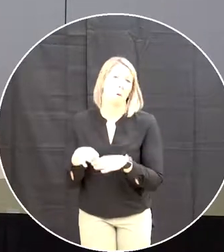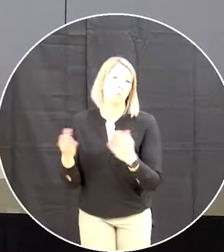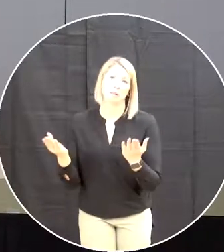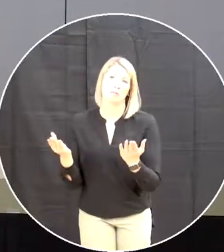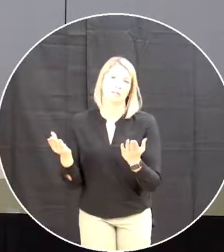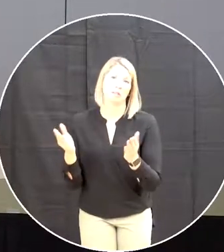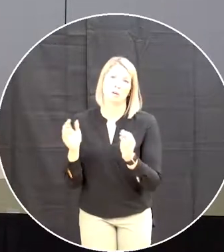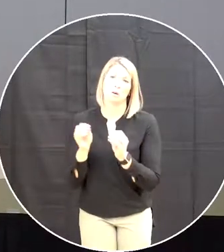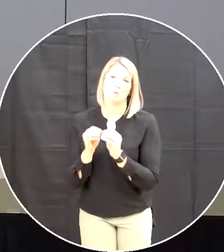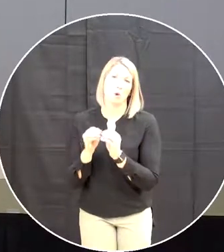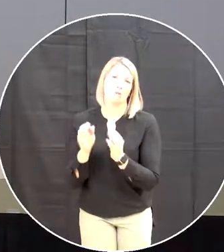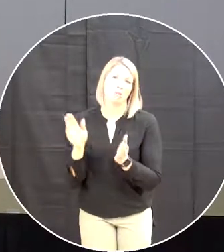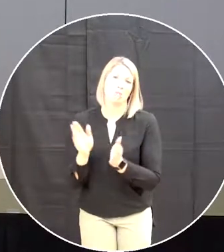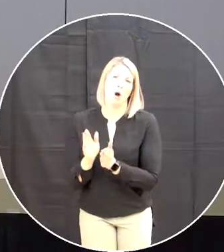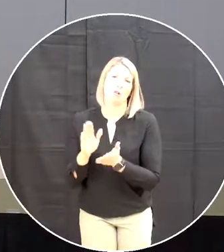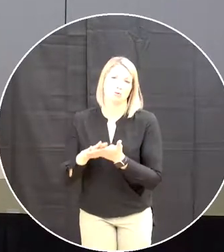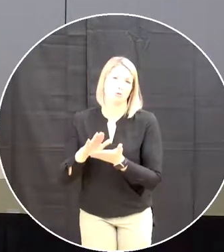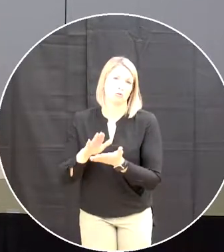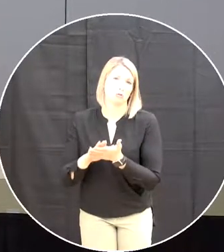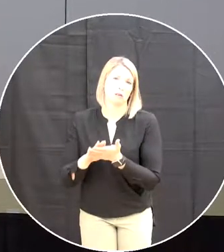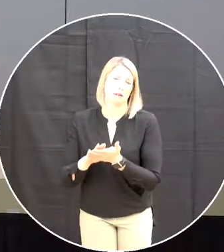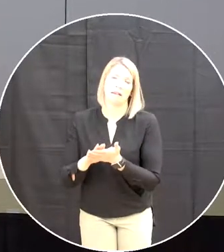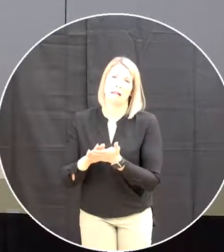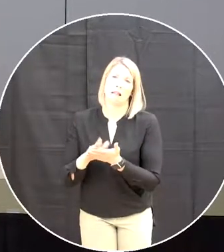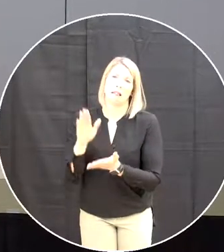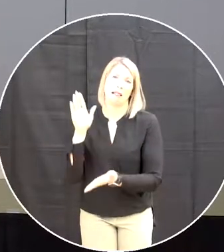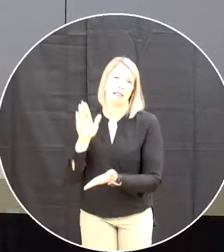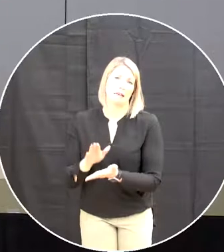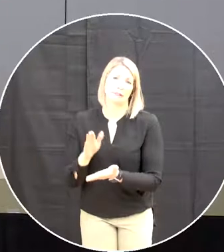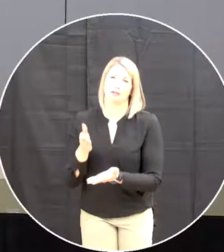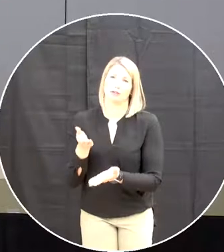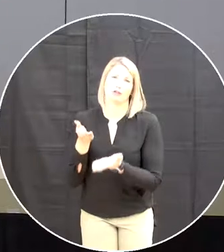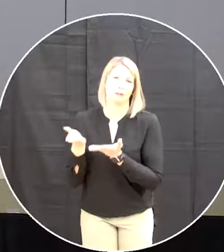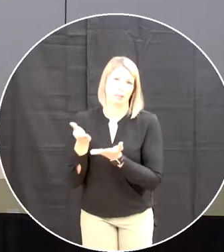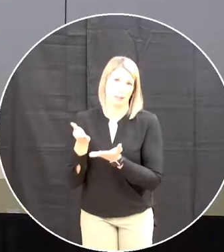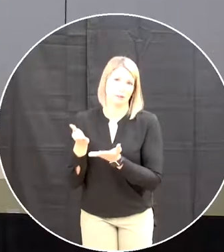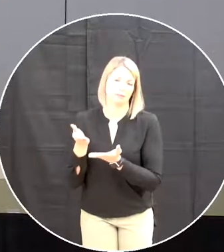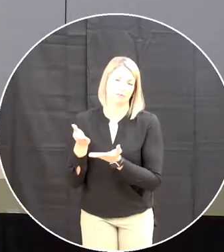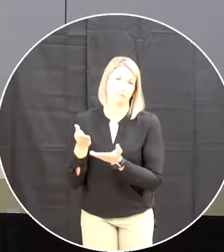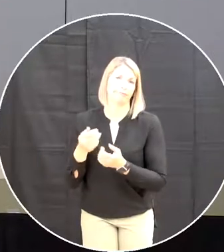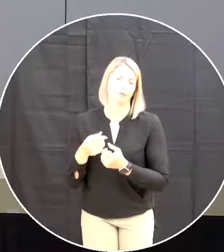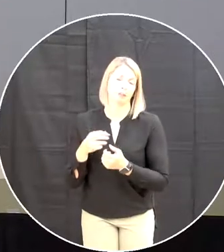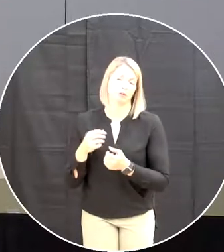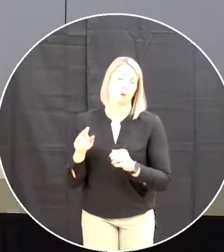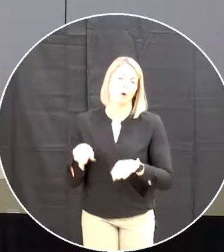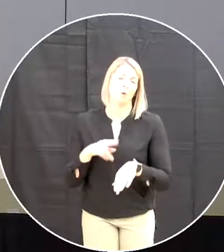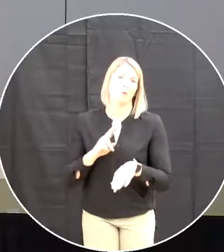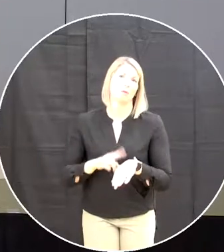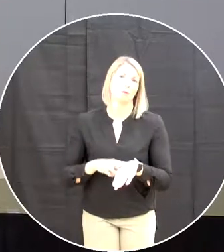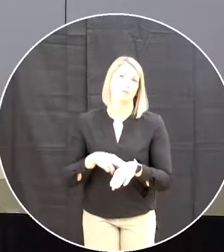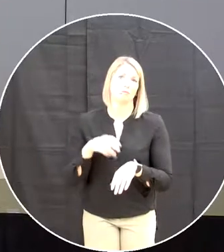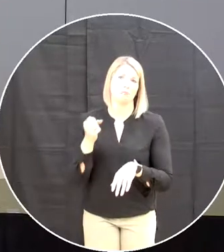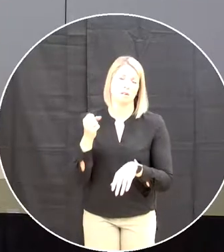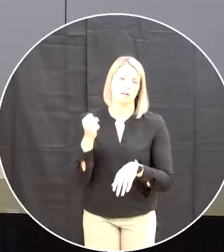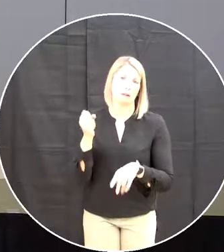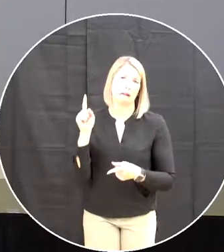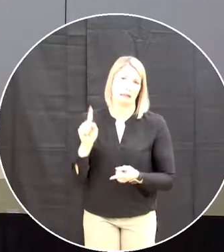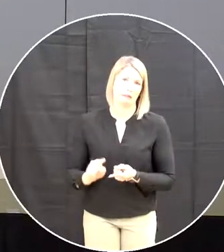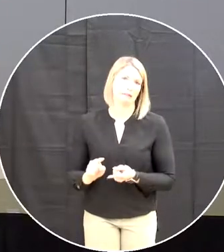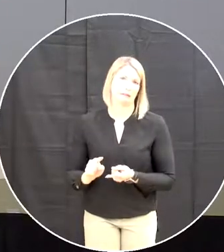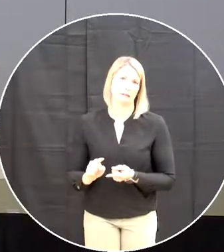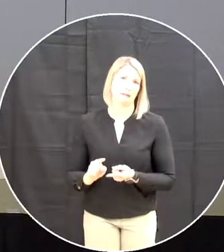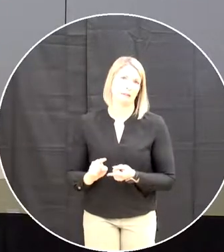so milk sales were down we had a request from agriper and